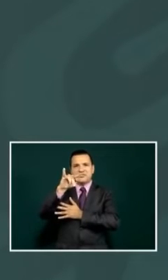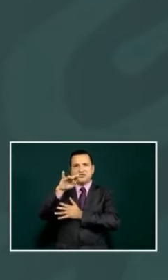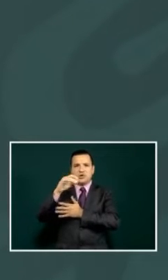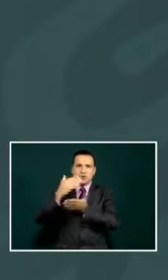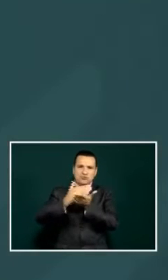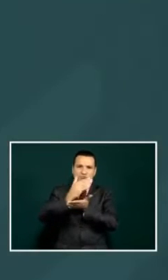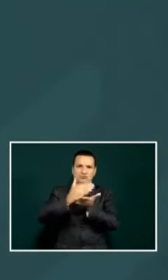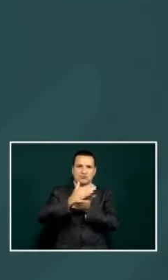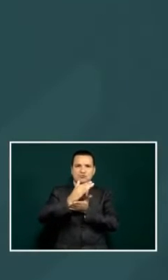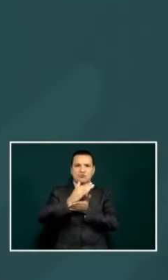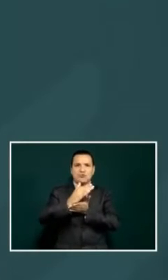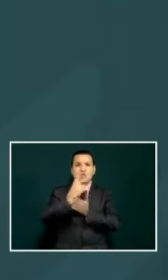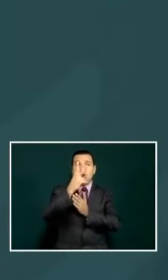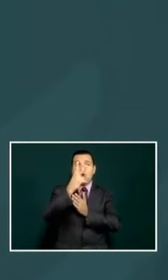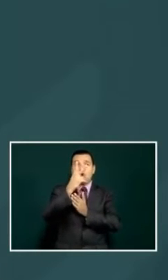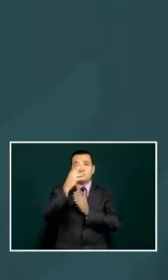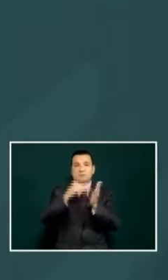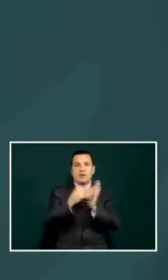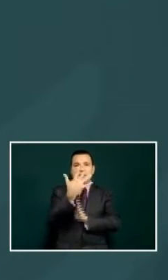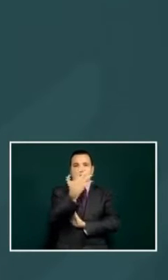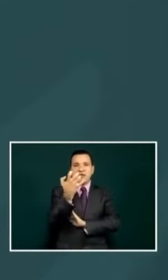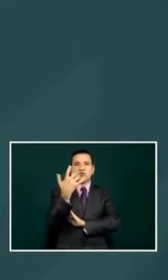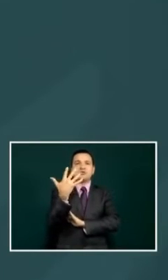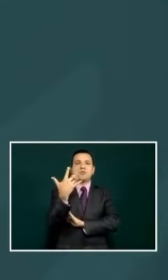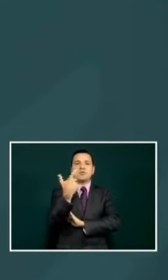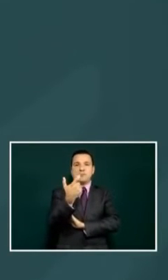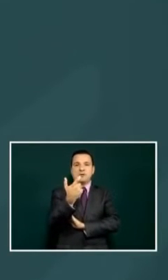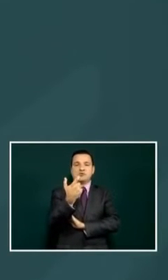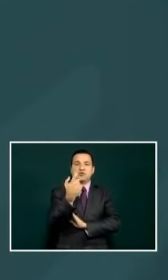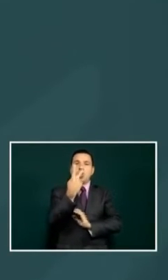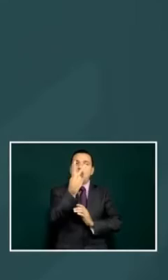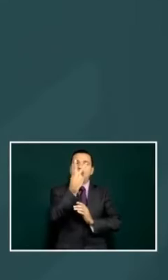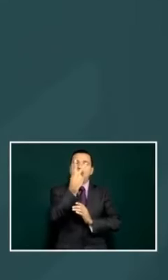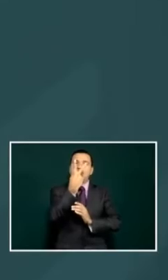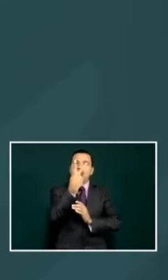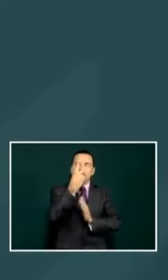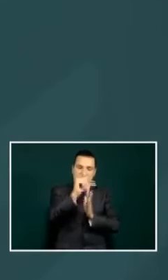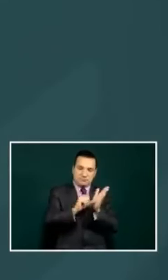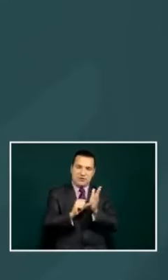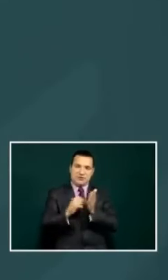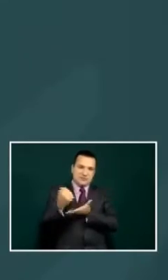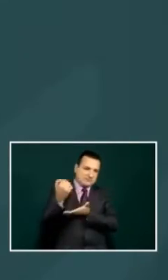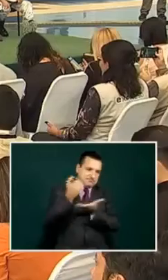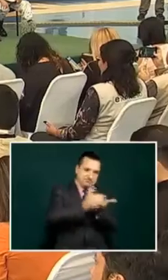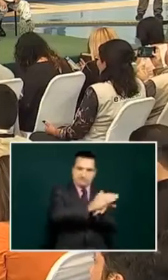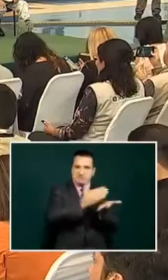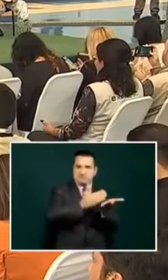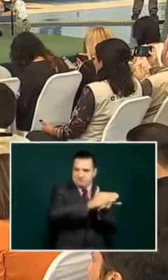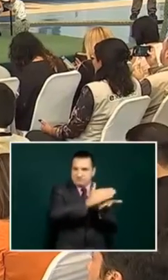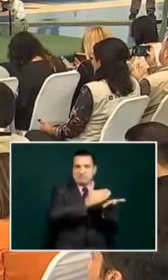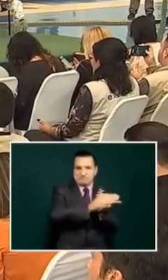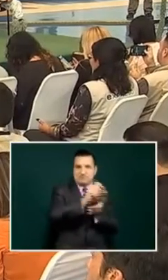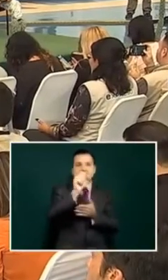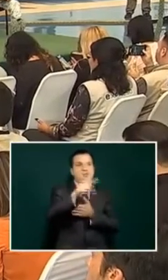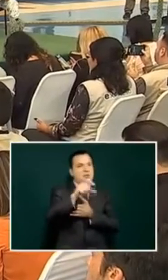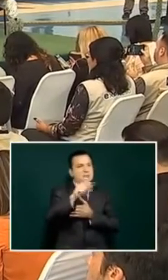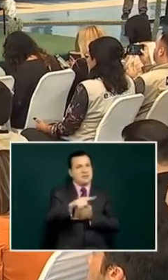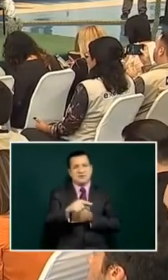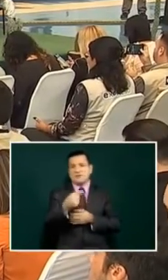their pension of 2550 pesos by menstrual which